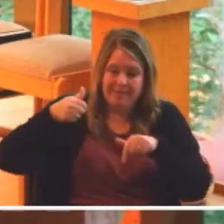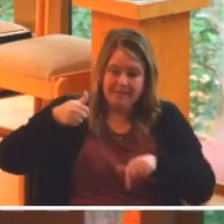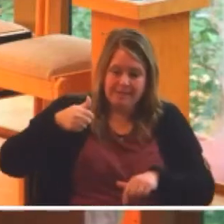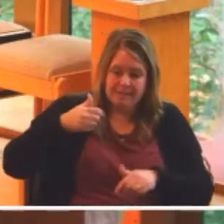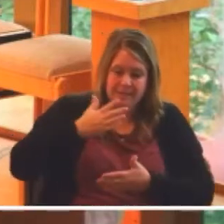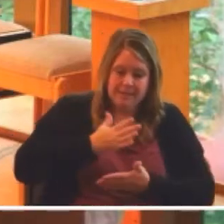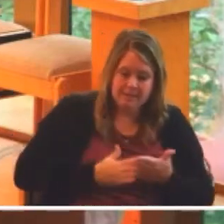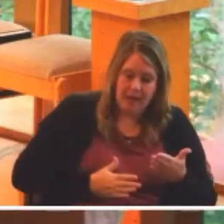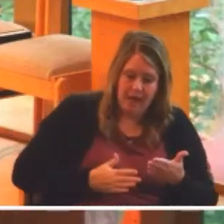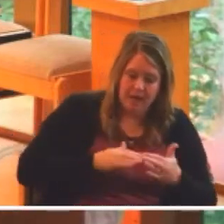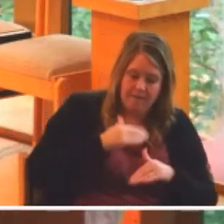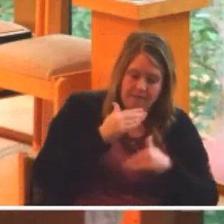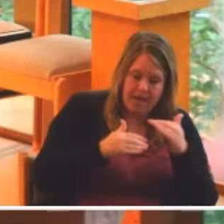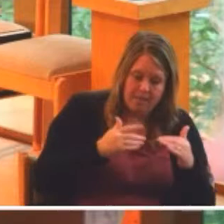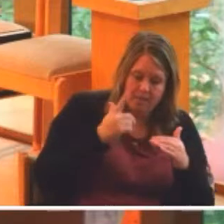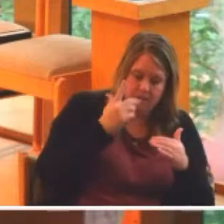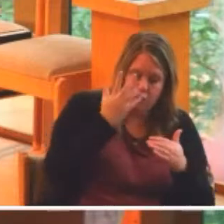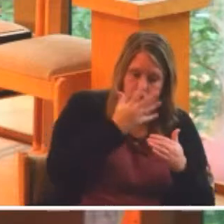above?